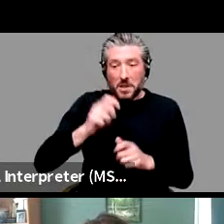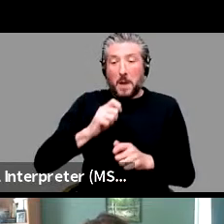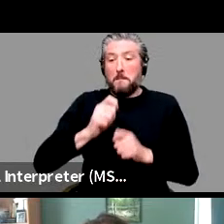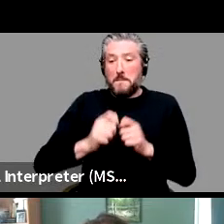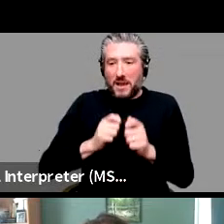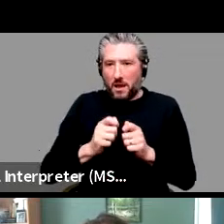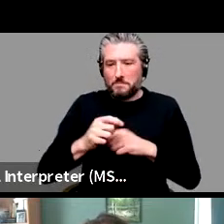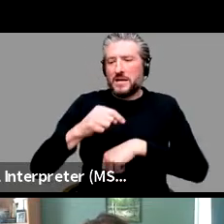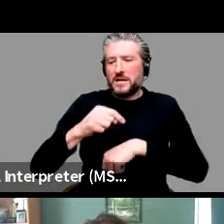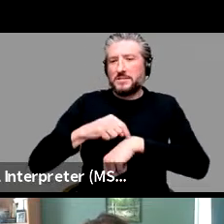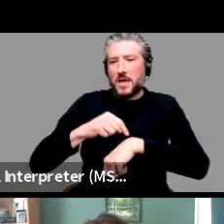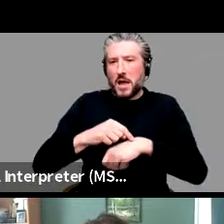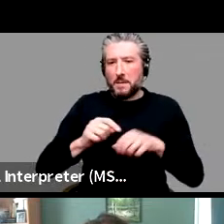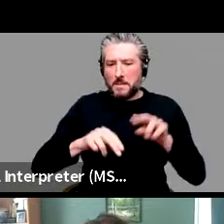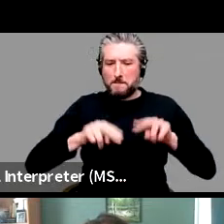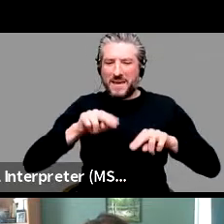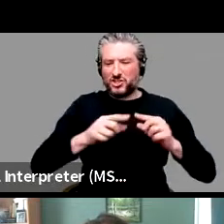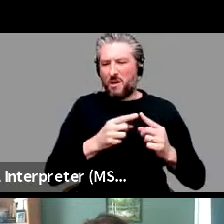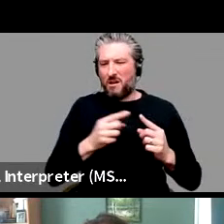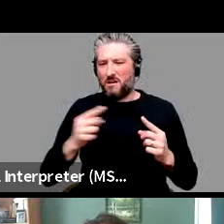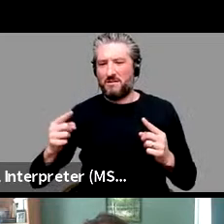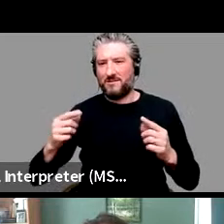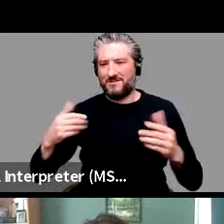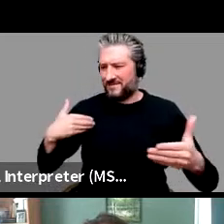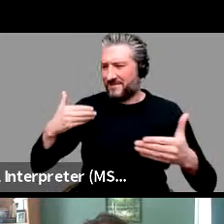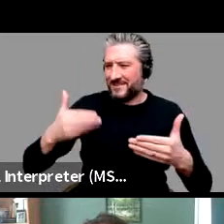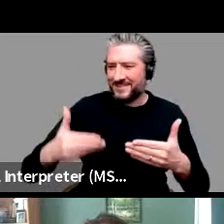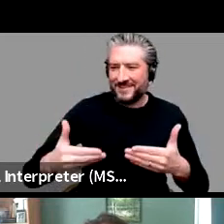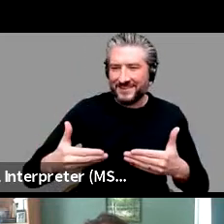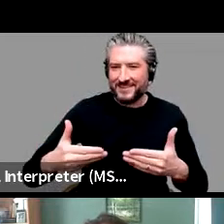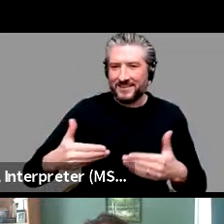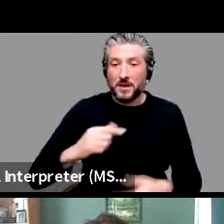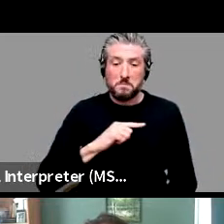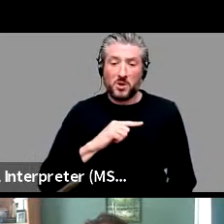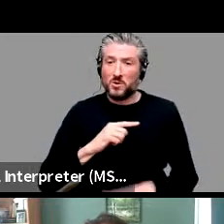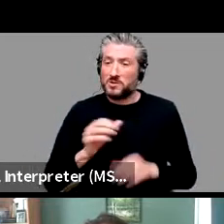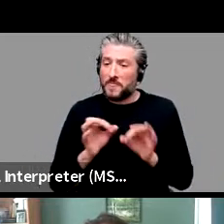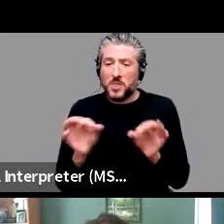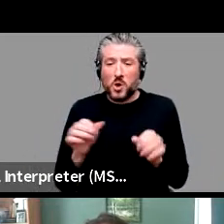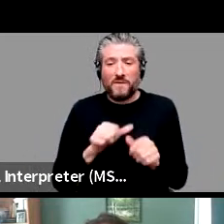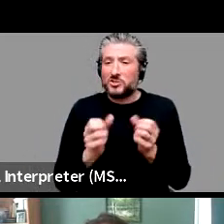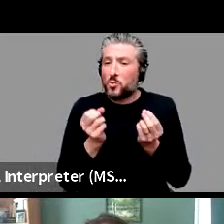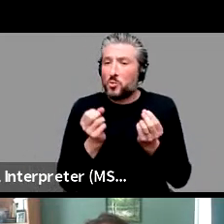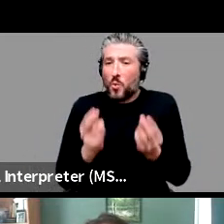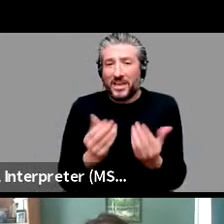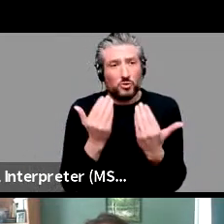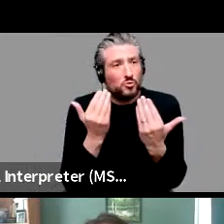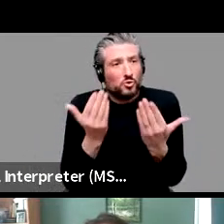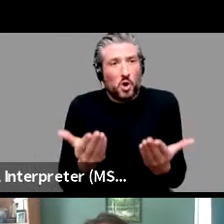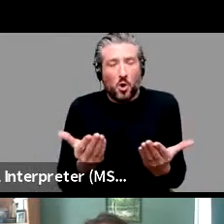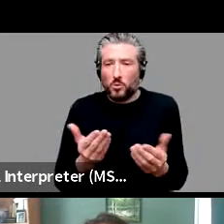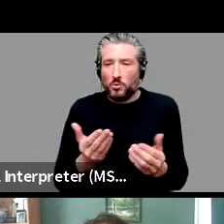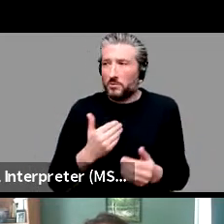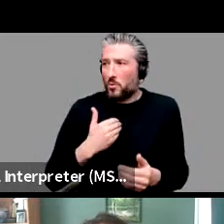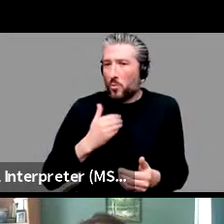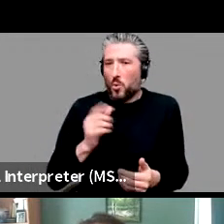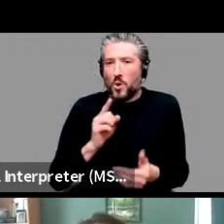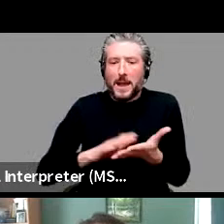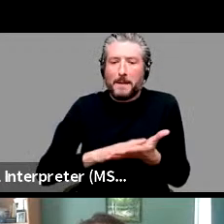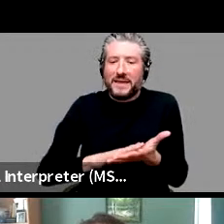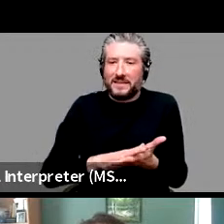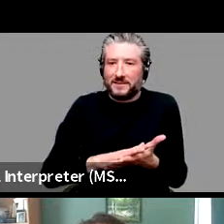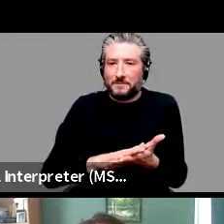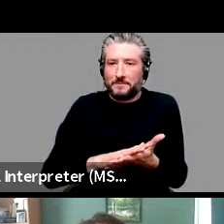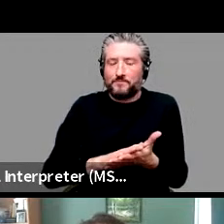Um, and it's because, you know, you don't have a, a nice, efficient way to express exactly that meaning. Right. But, but it's also encouraged